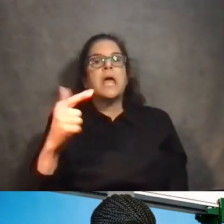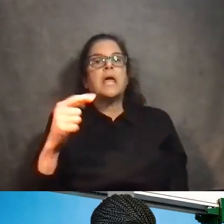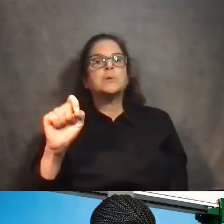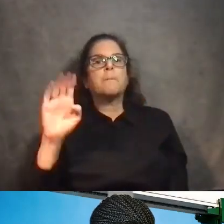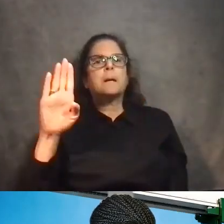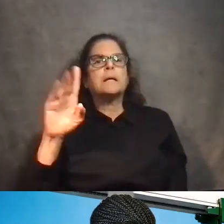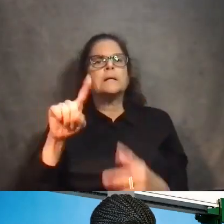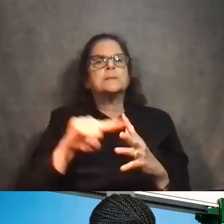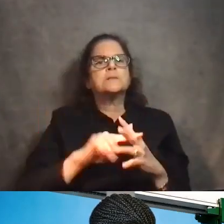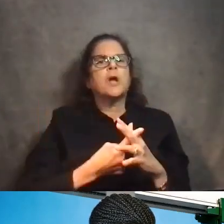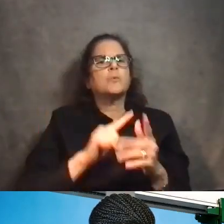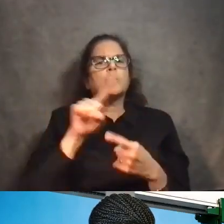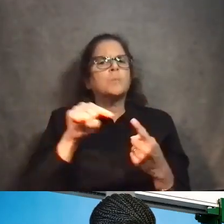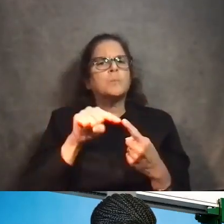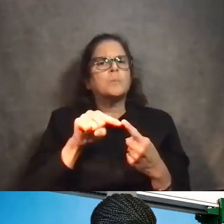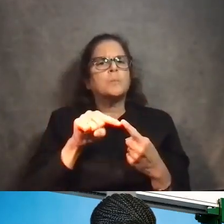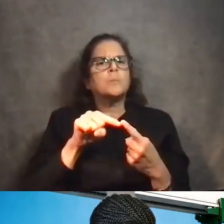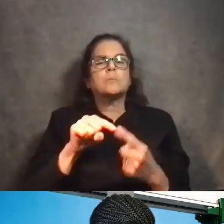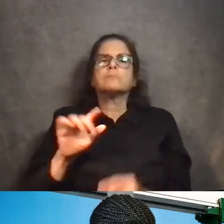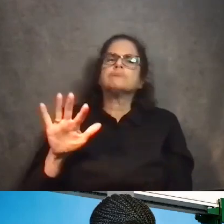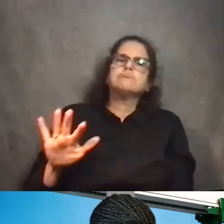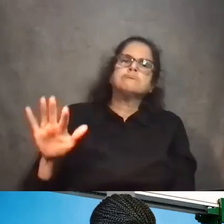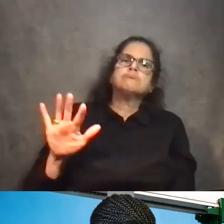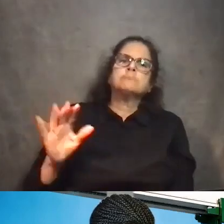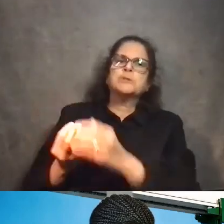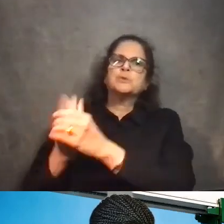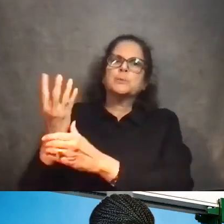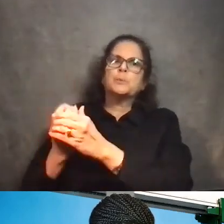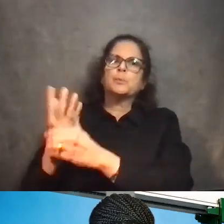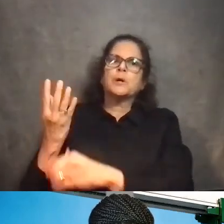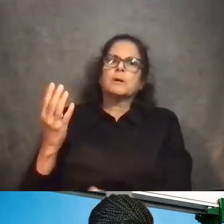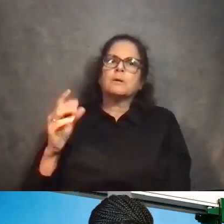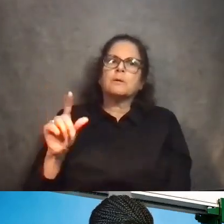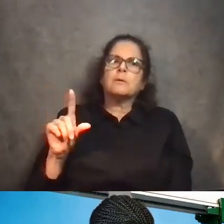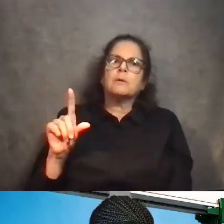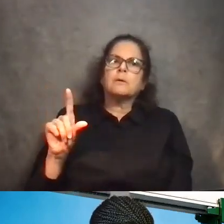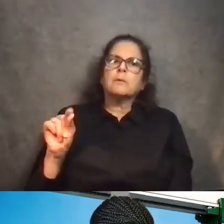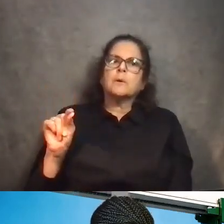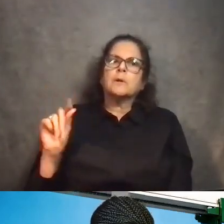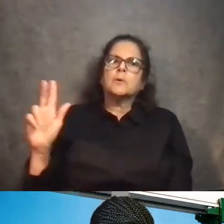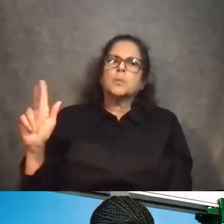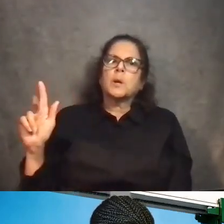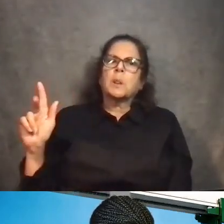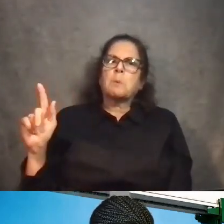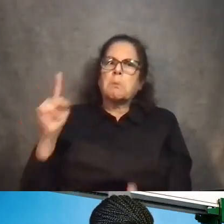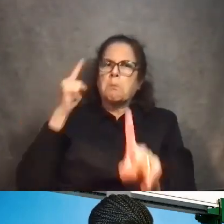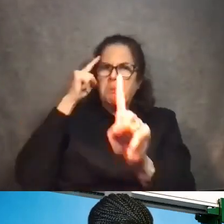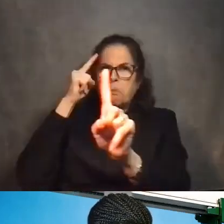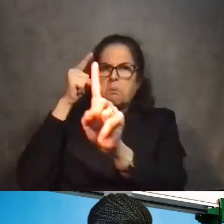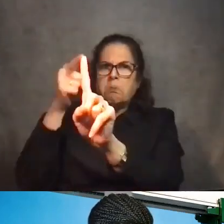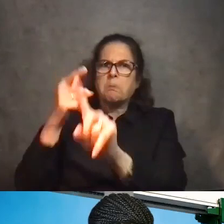Um, about spring of 23, I believe is our current schedule.